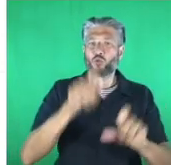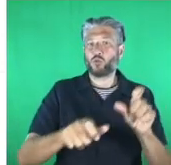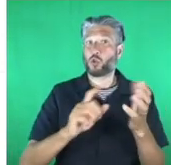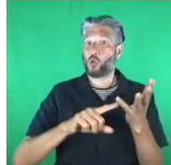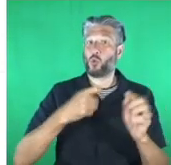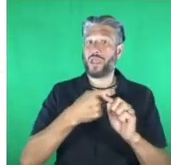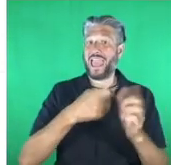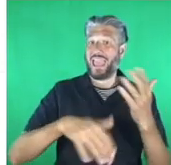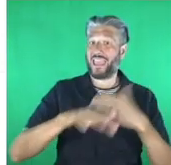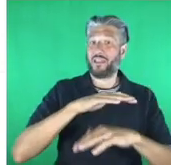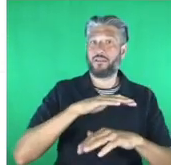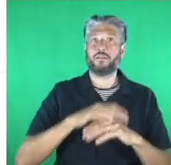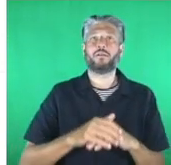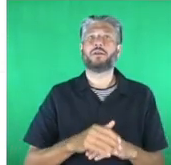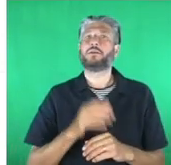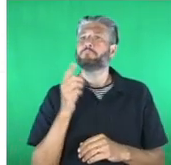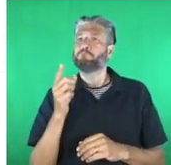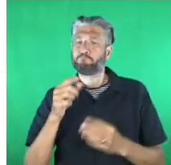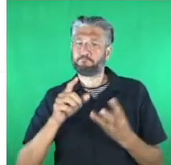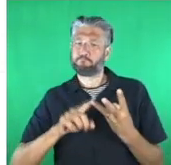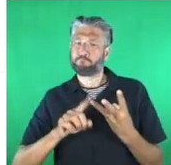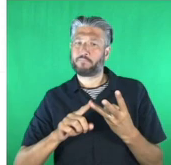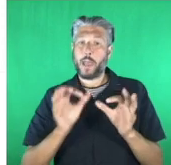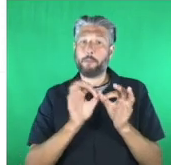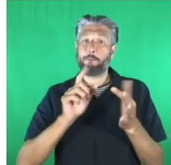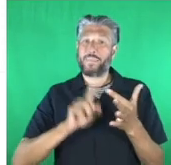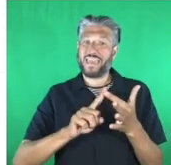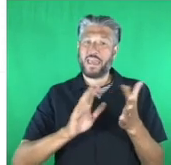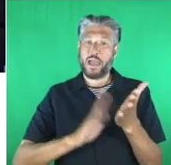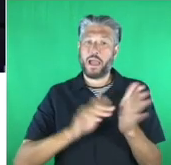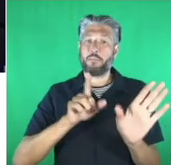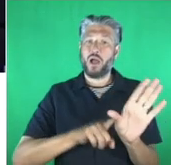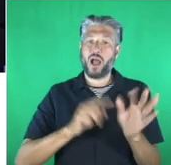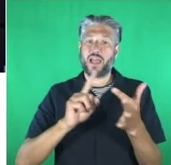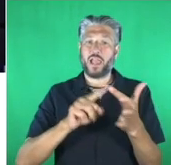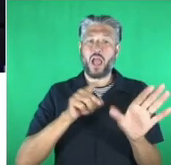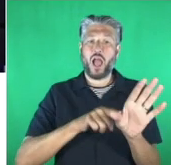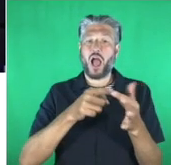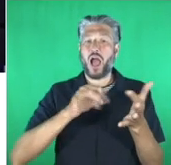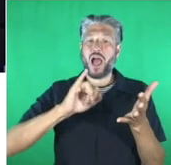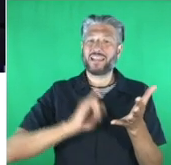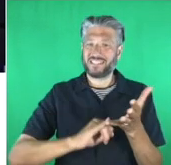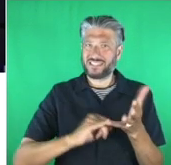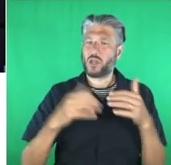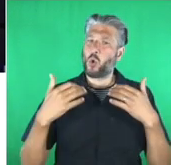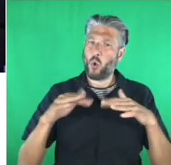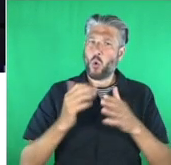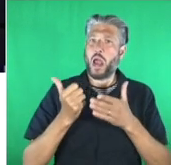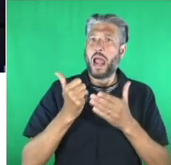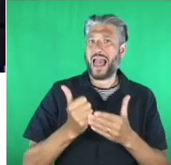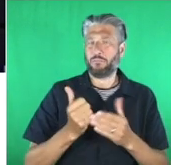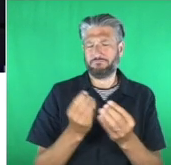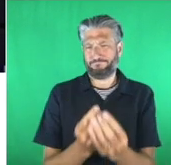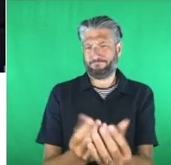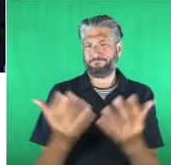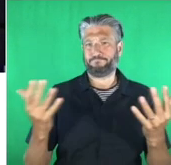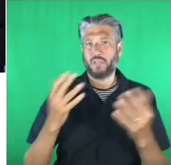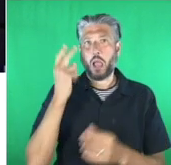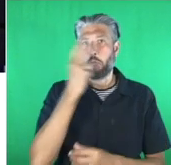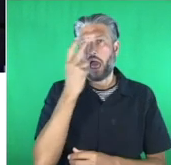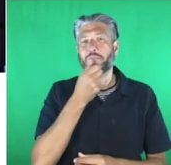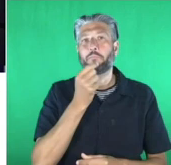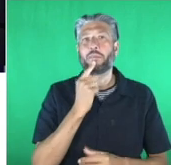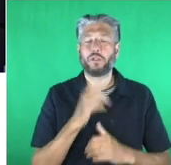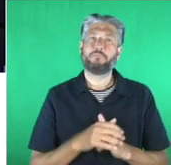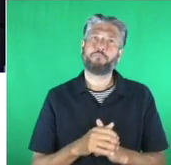helping blind and visually impaired people using their smartphones but there's also the local community impact and the changes in lives of individuals